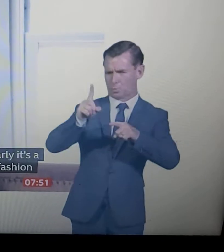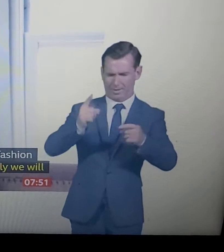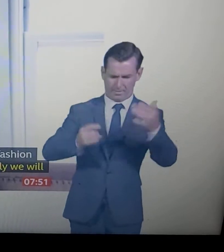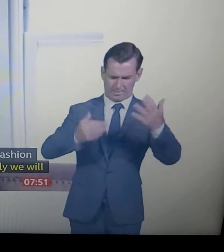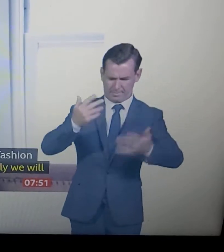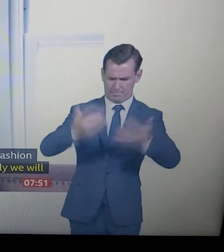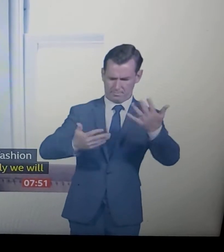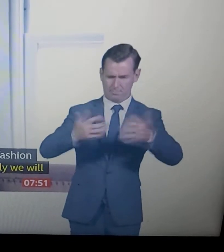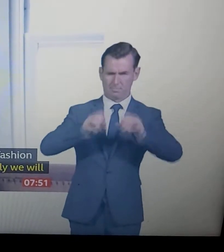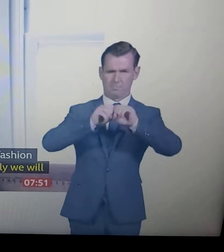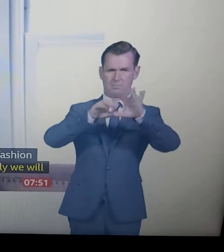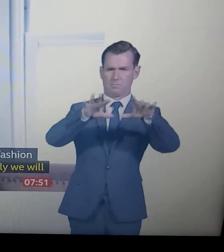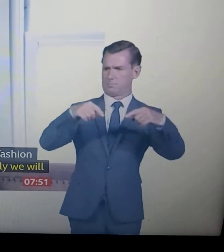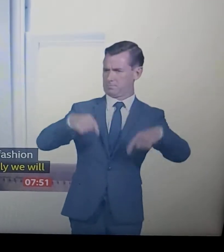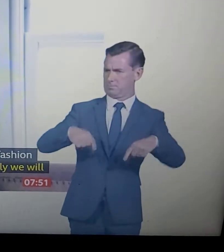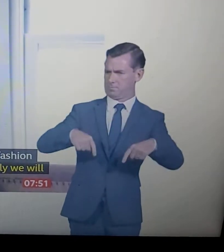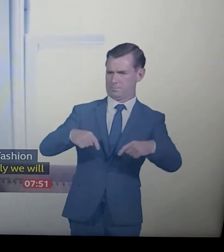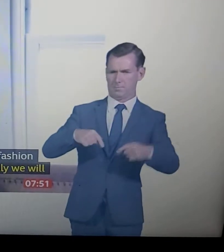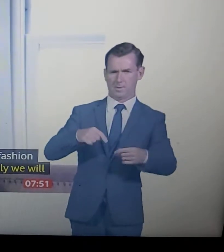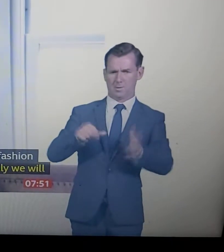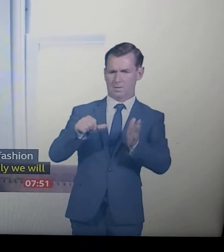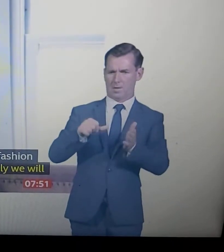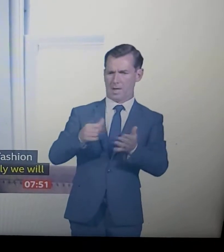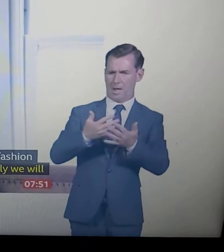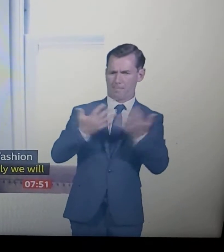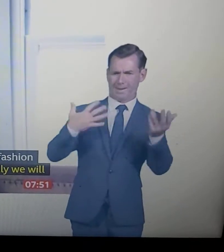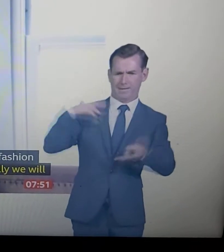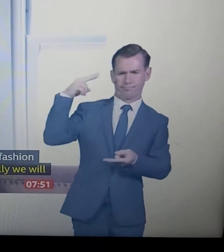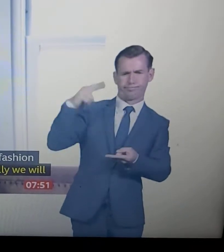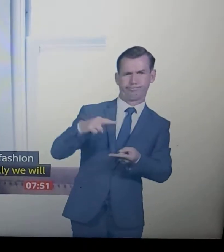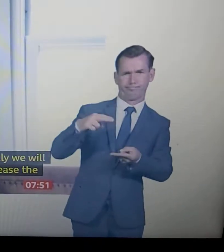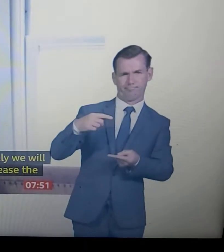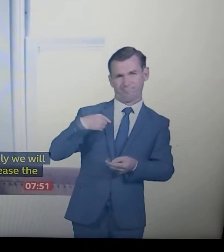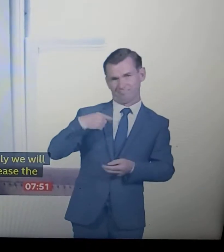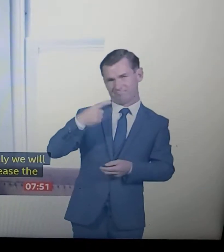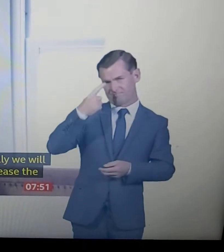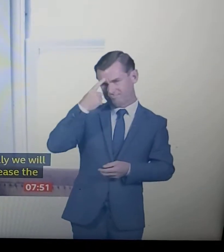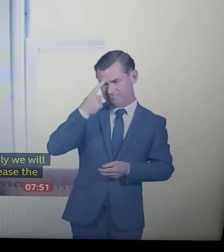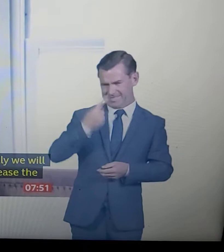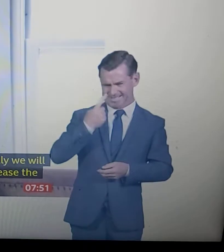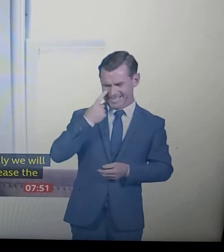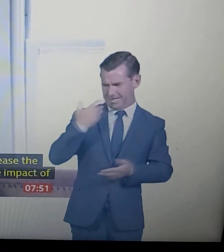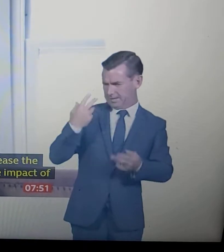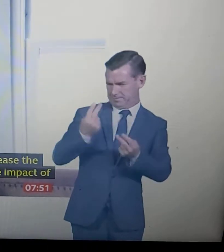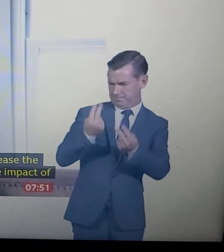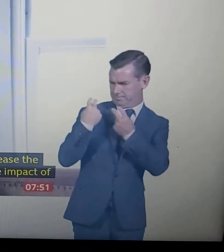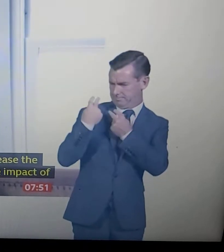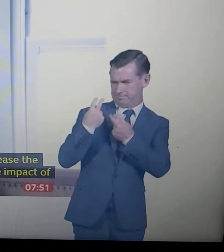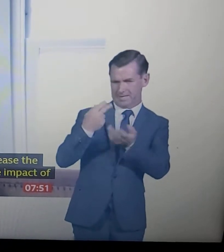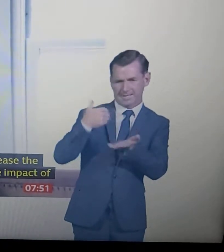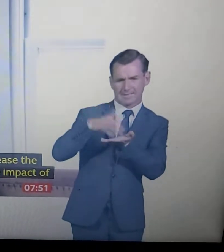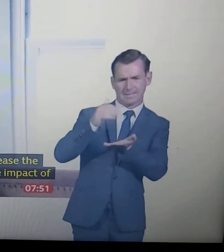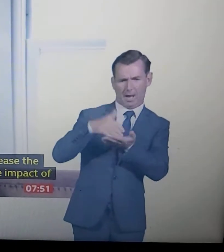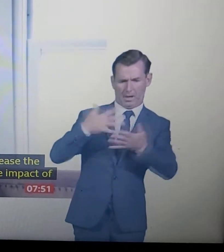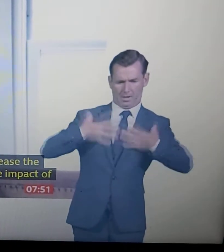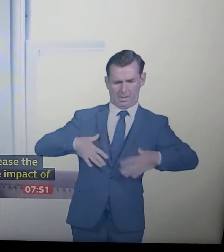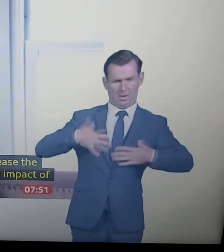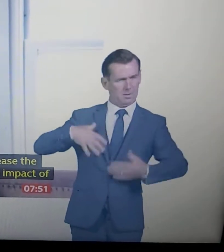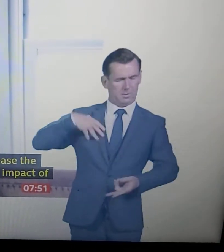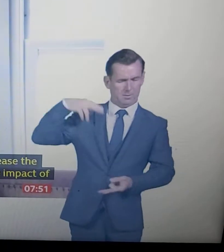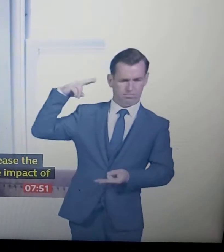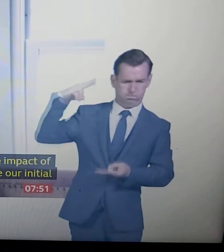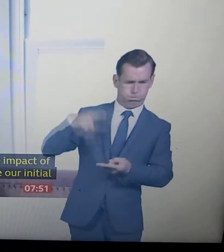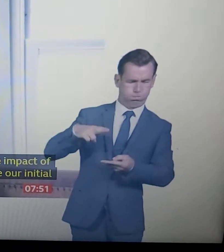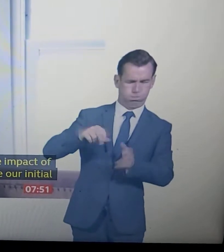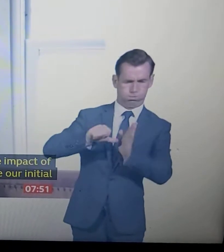The initial estimates that we've got are, it will show extremely challenging figures, very much in line with the data that's been released